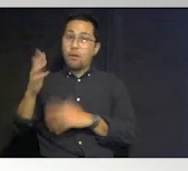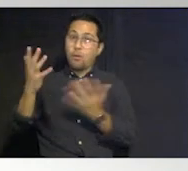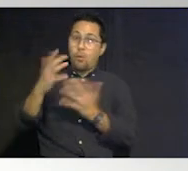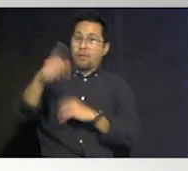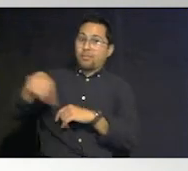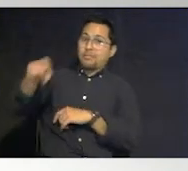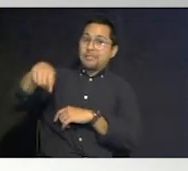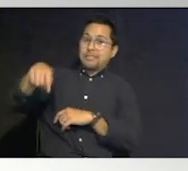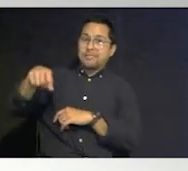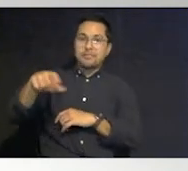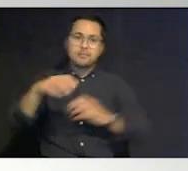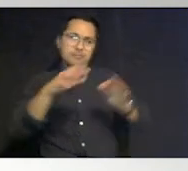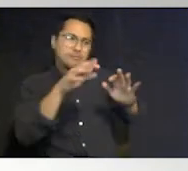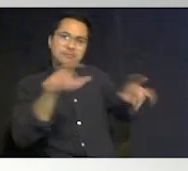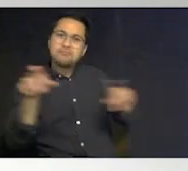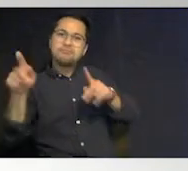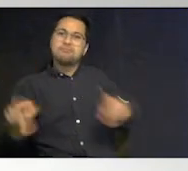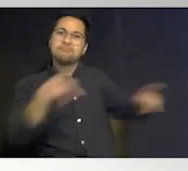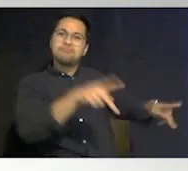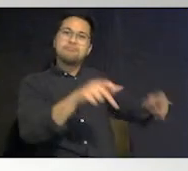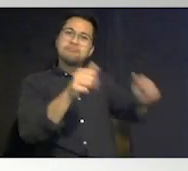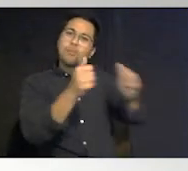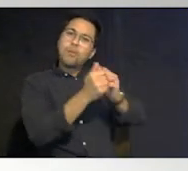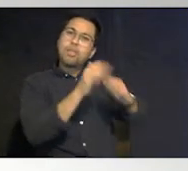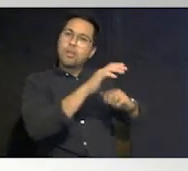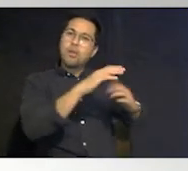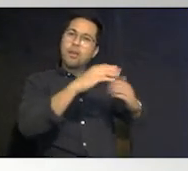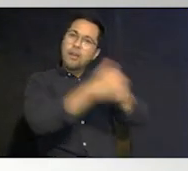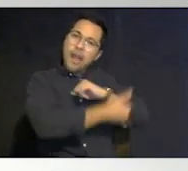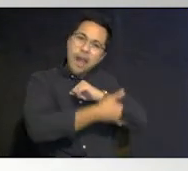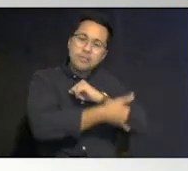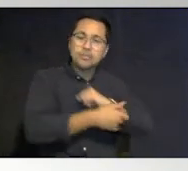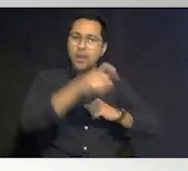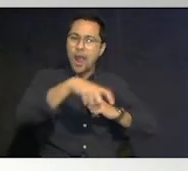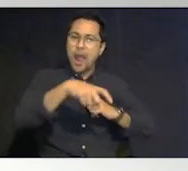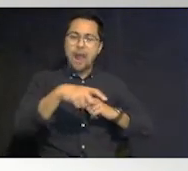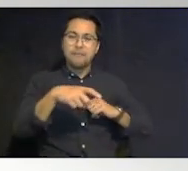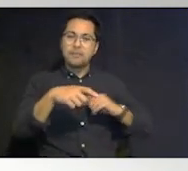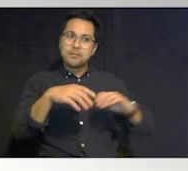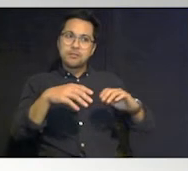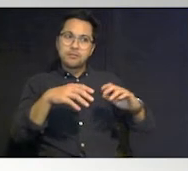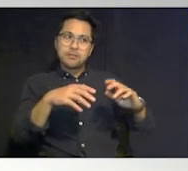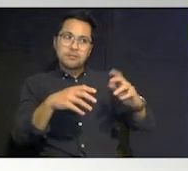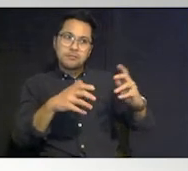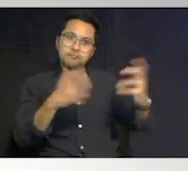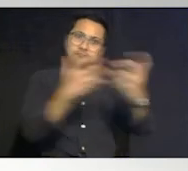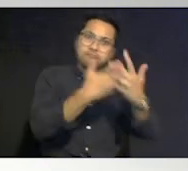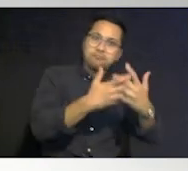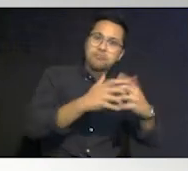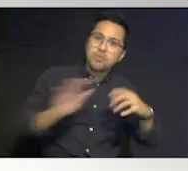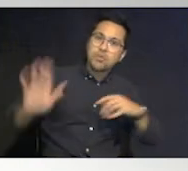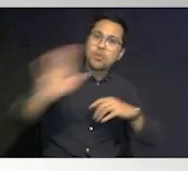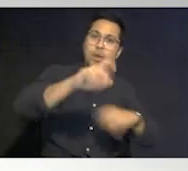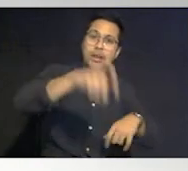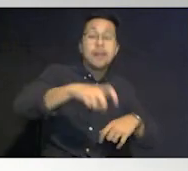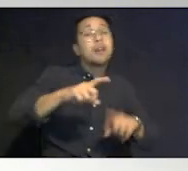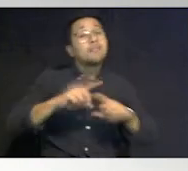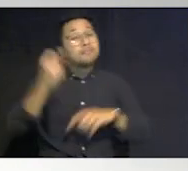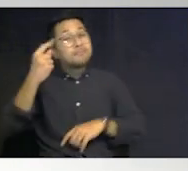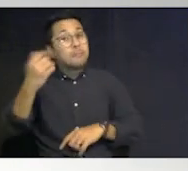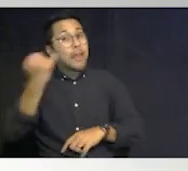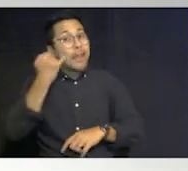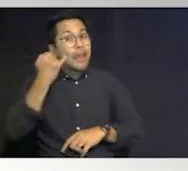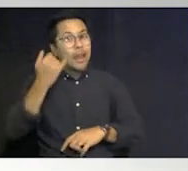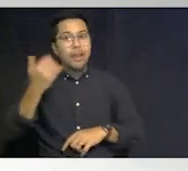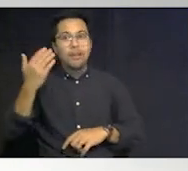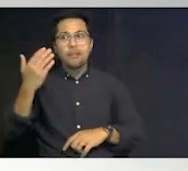know what they are because what they want to do is meet those unmet needs but if we don't know that they're there